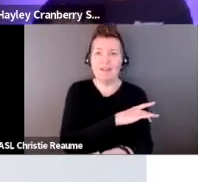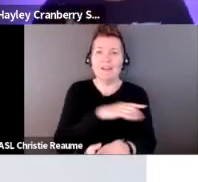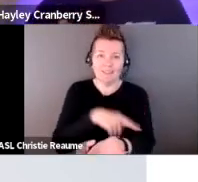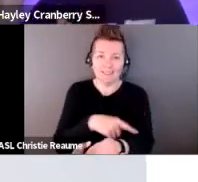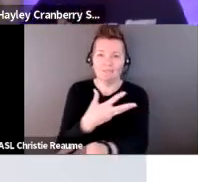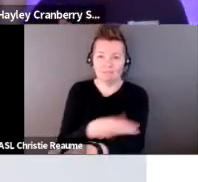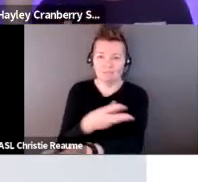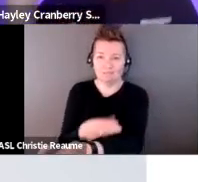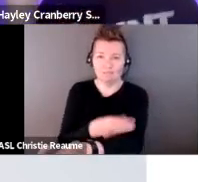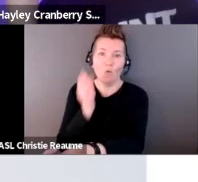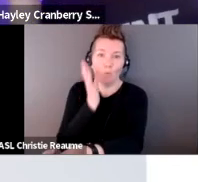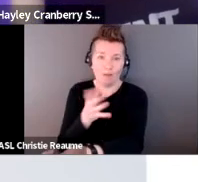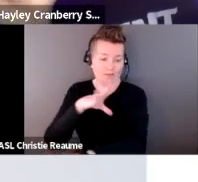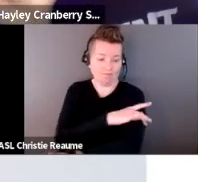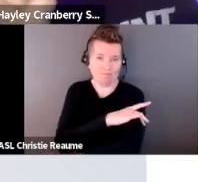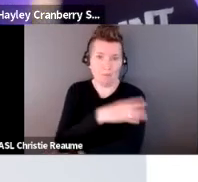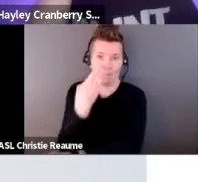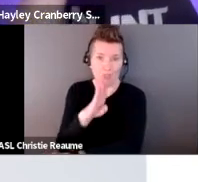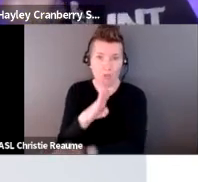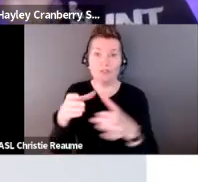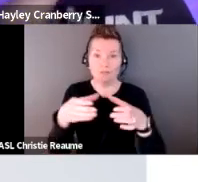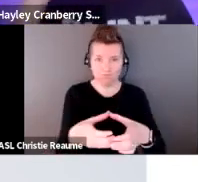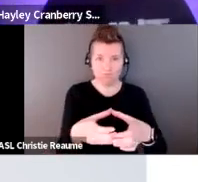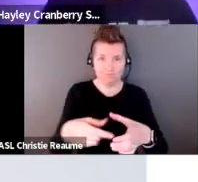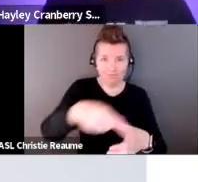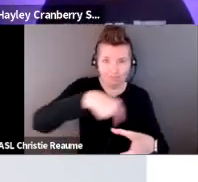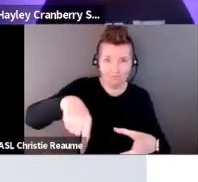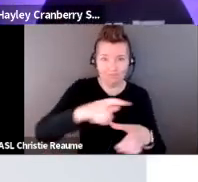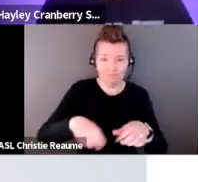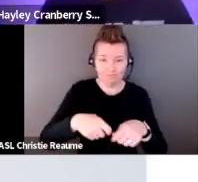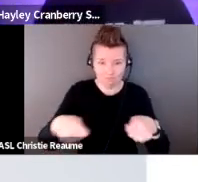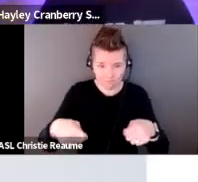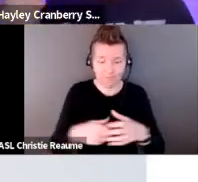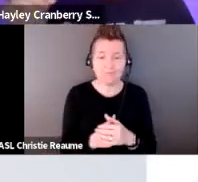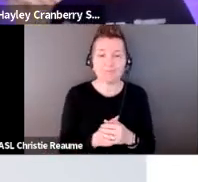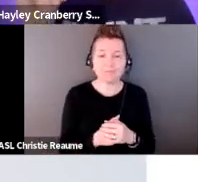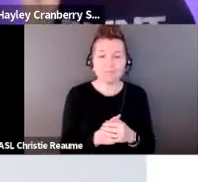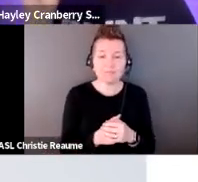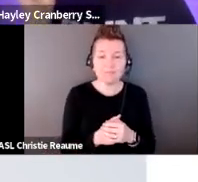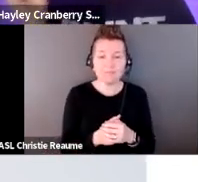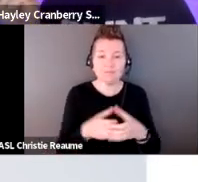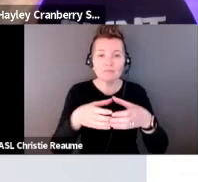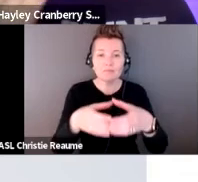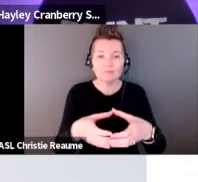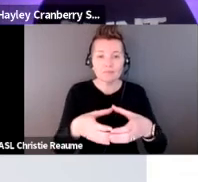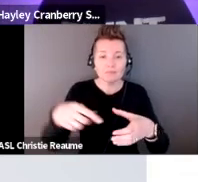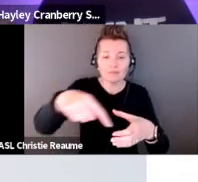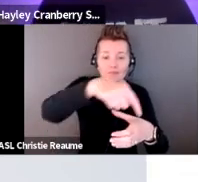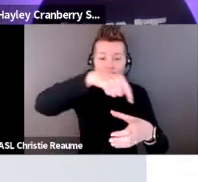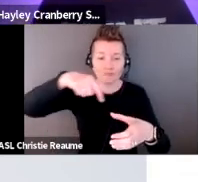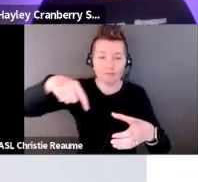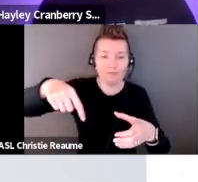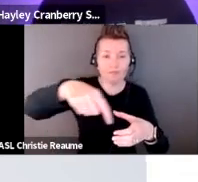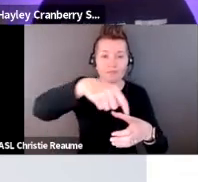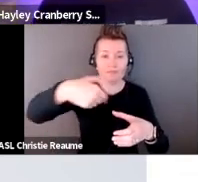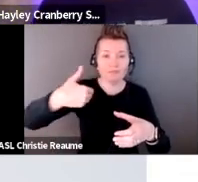taking blood. And then in the top of the piece has a plastic medical